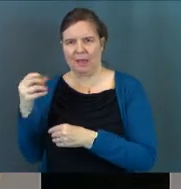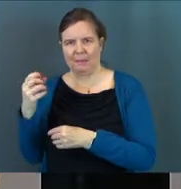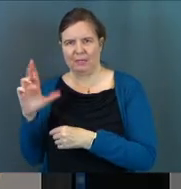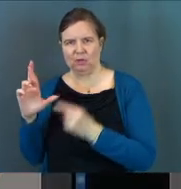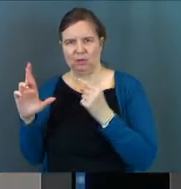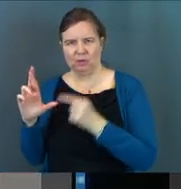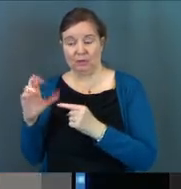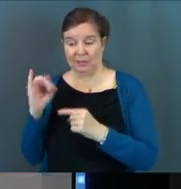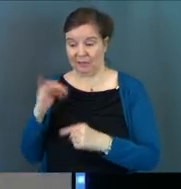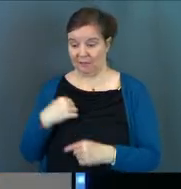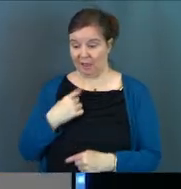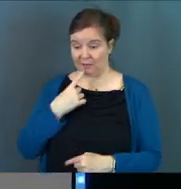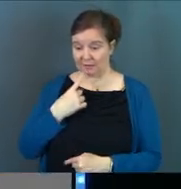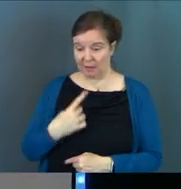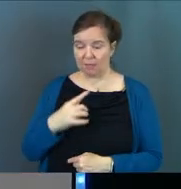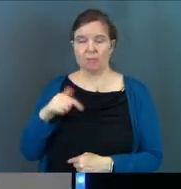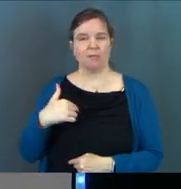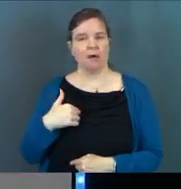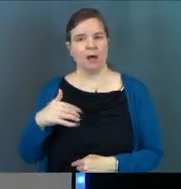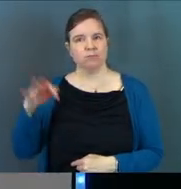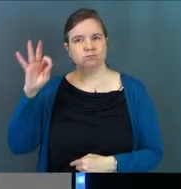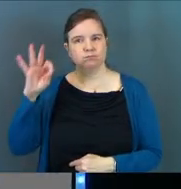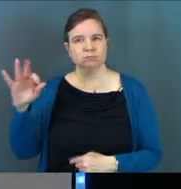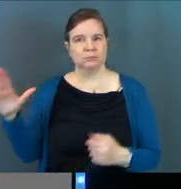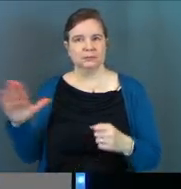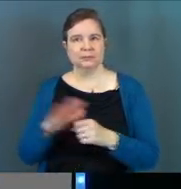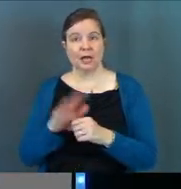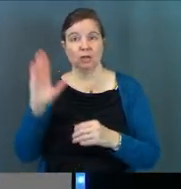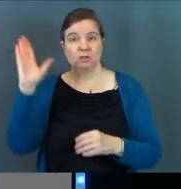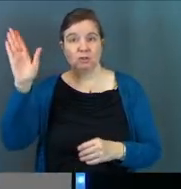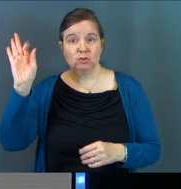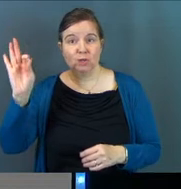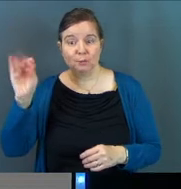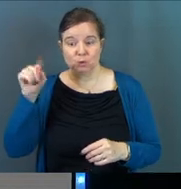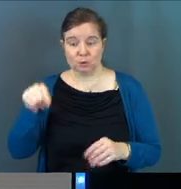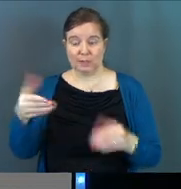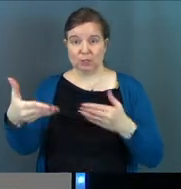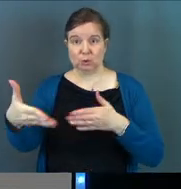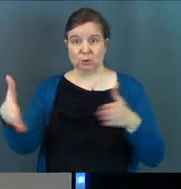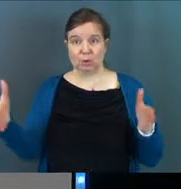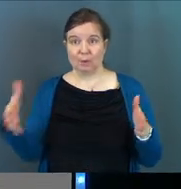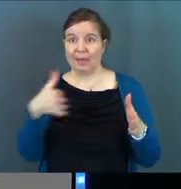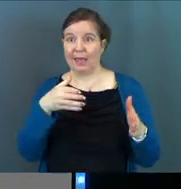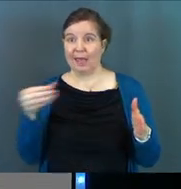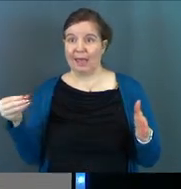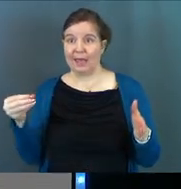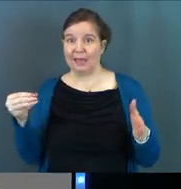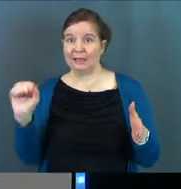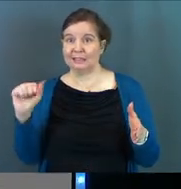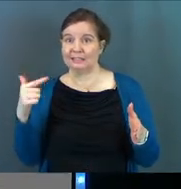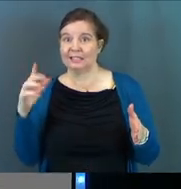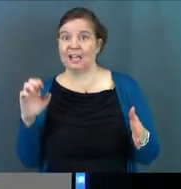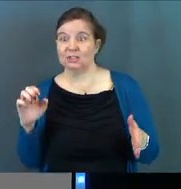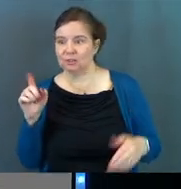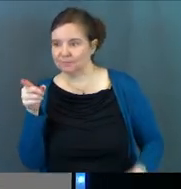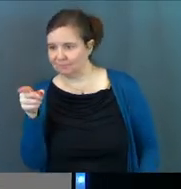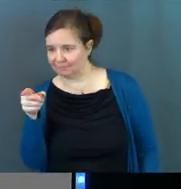See, if I said that I'm preaching this entire sermon to this room and Sage,